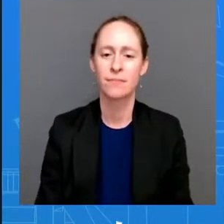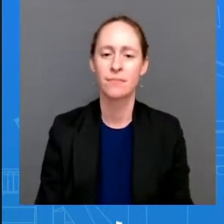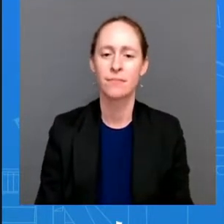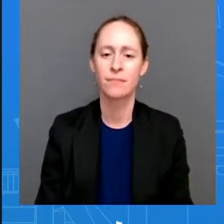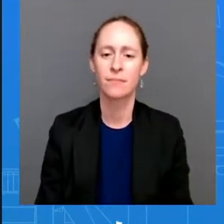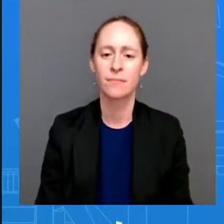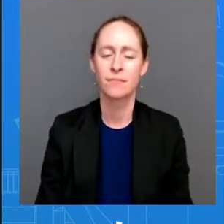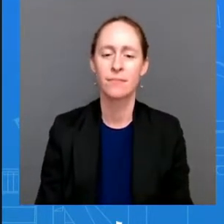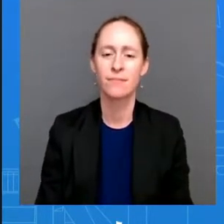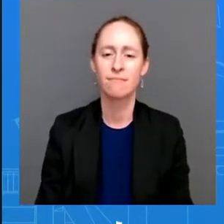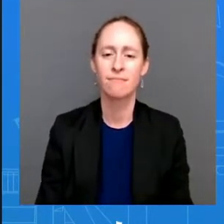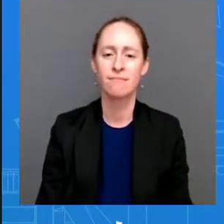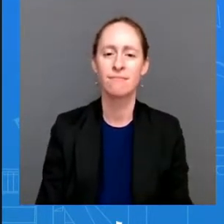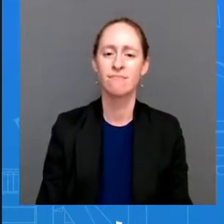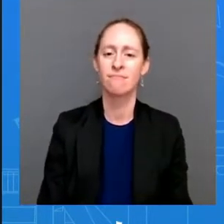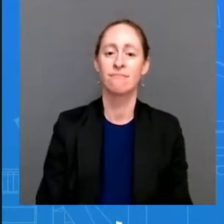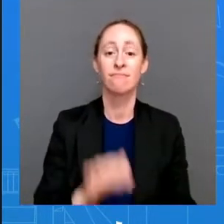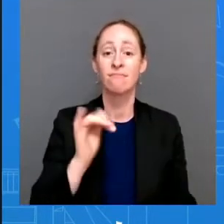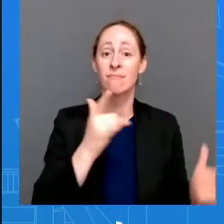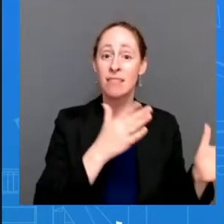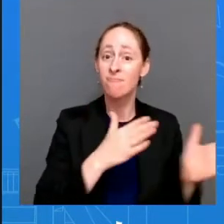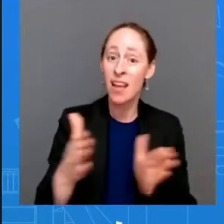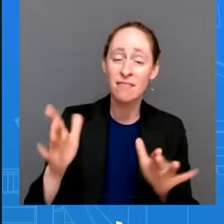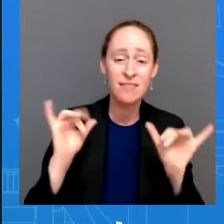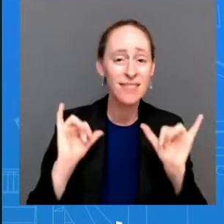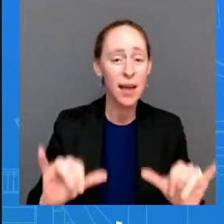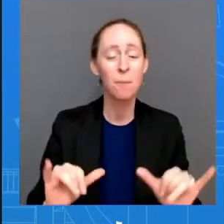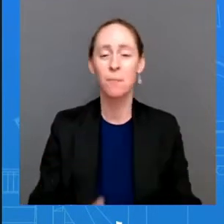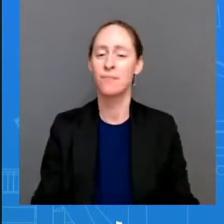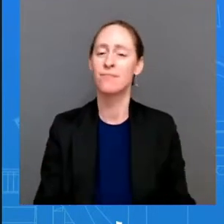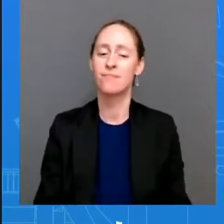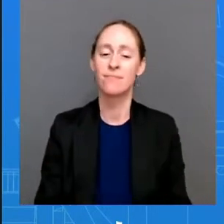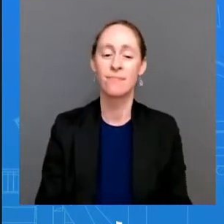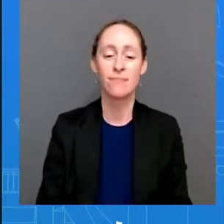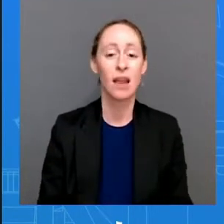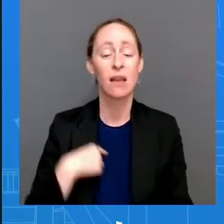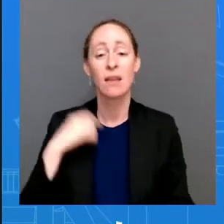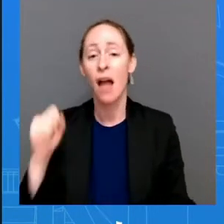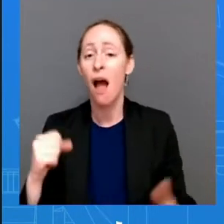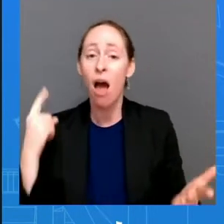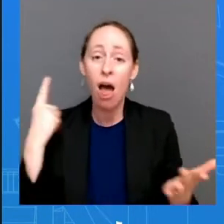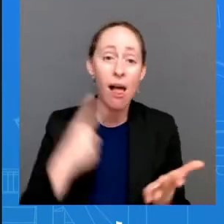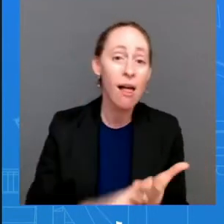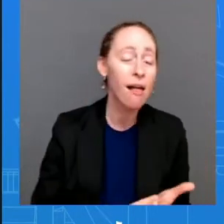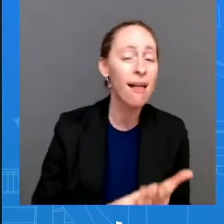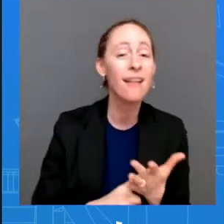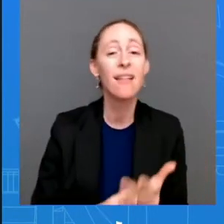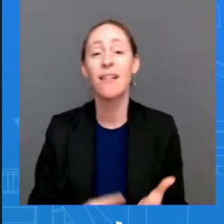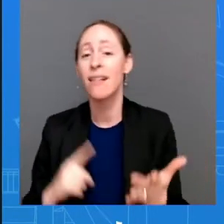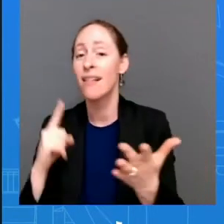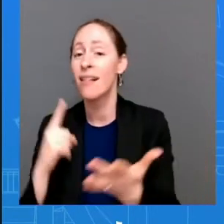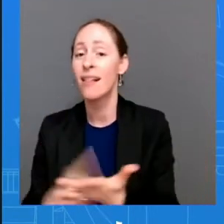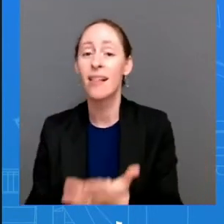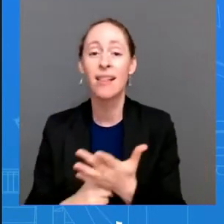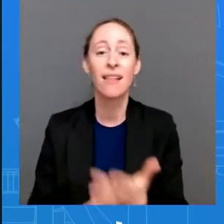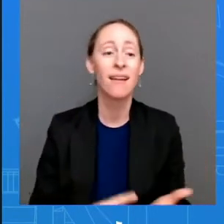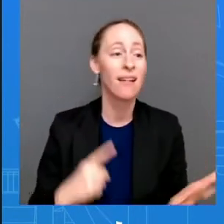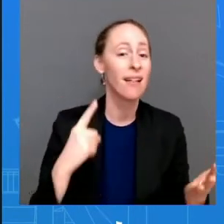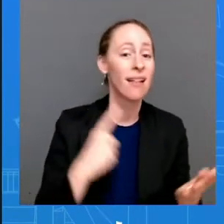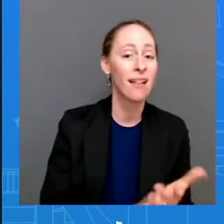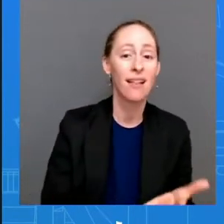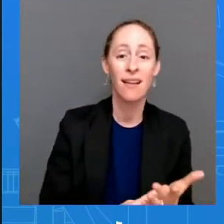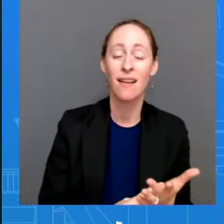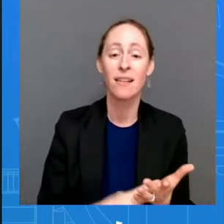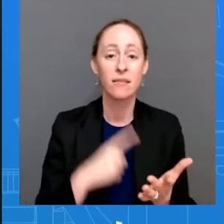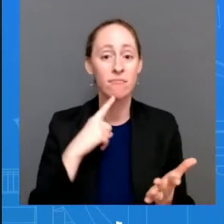for a speaker we've talked about this in here to travel to taiwan uh and so none of that changes uh and so you know there's